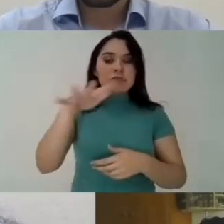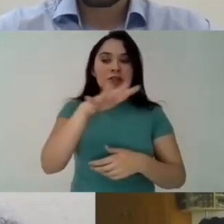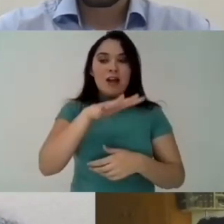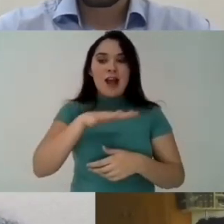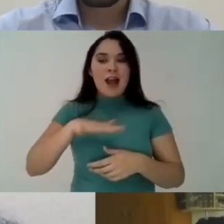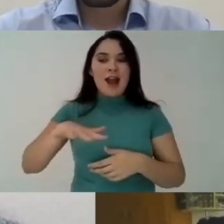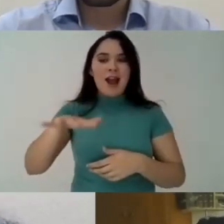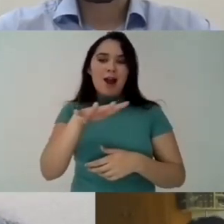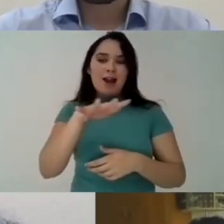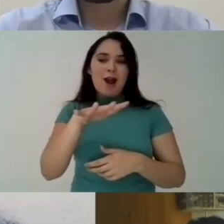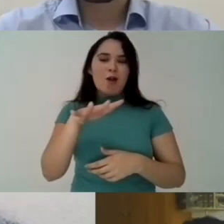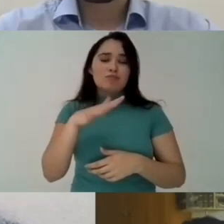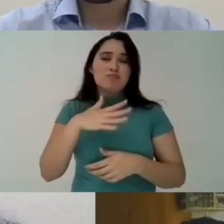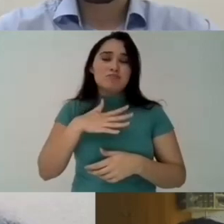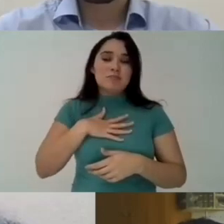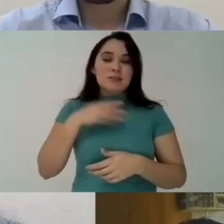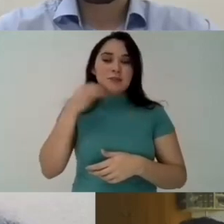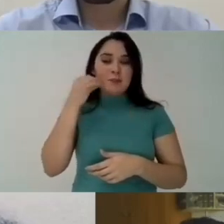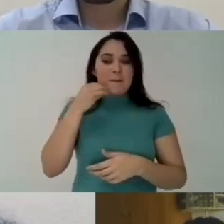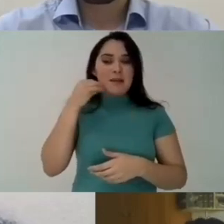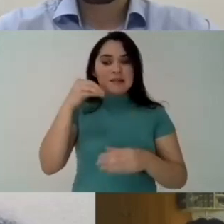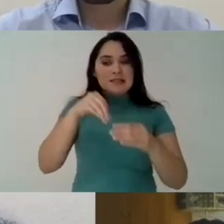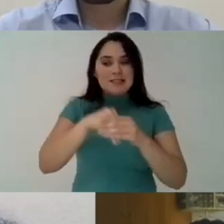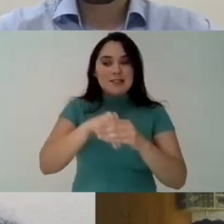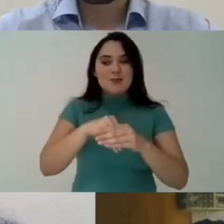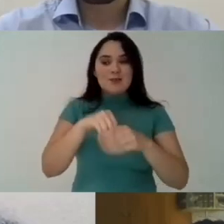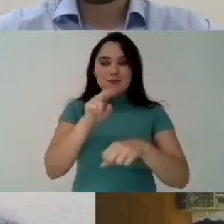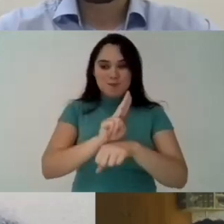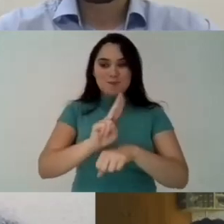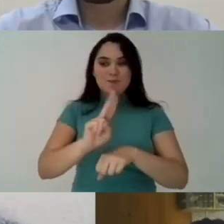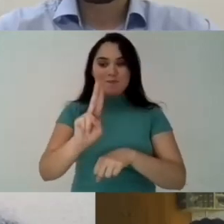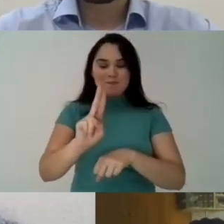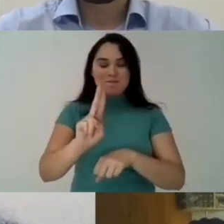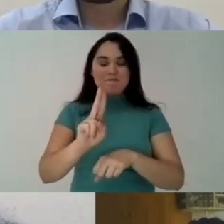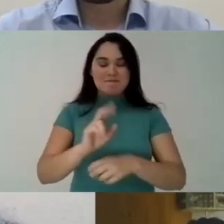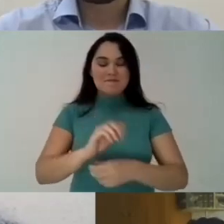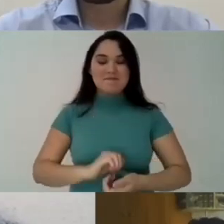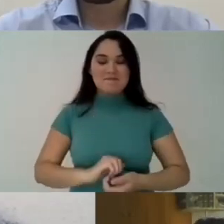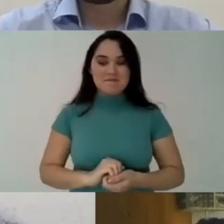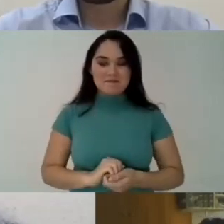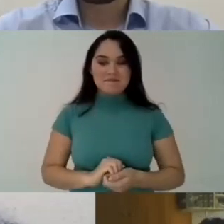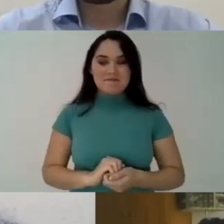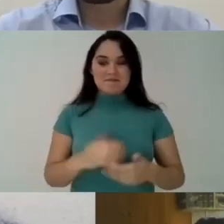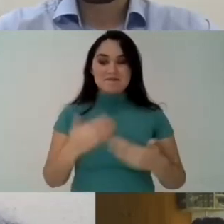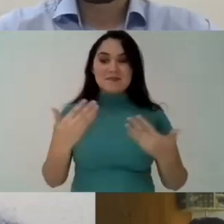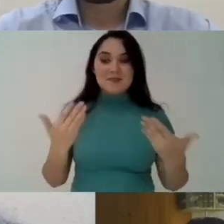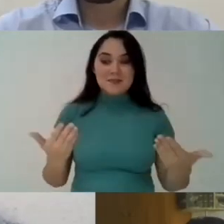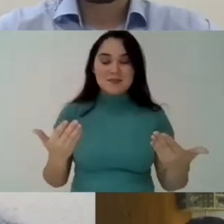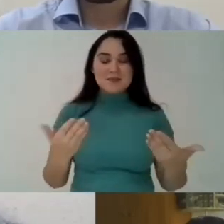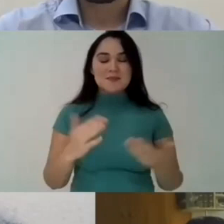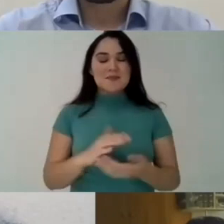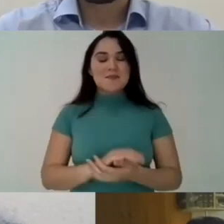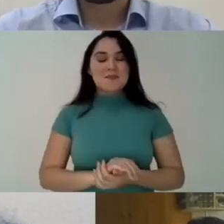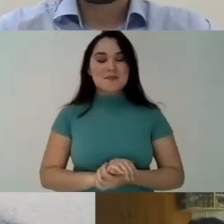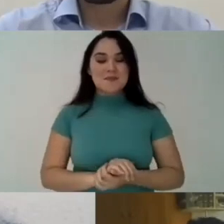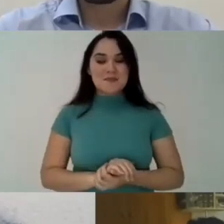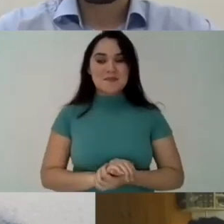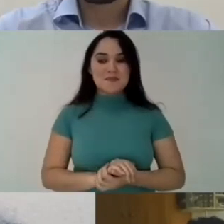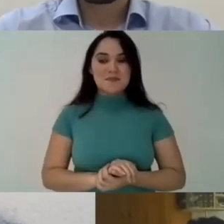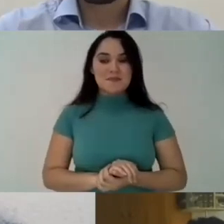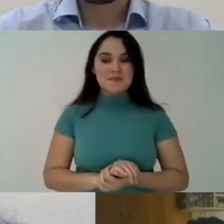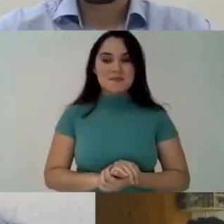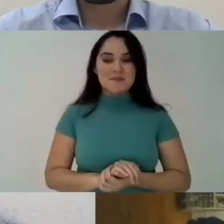a student i will talk about my own perspective the perspective of someone who is inserted